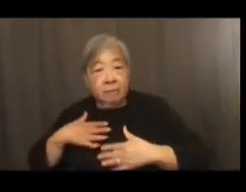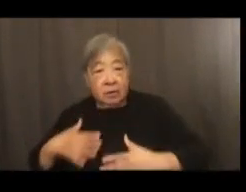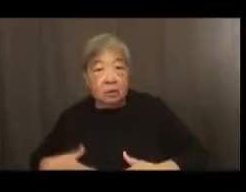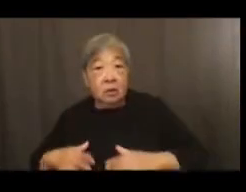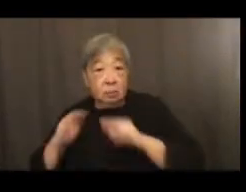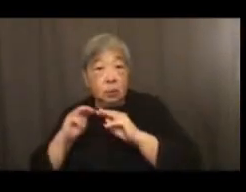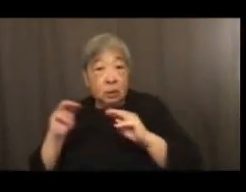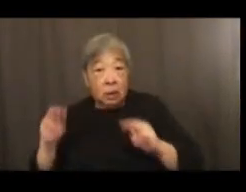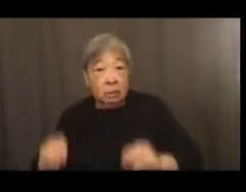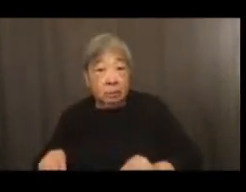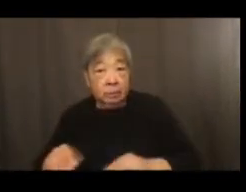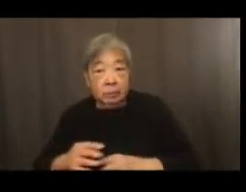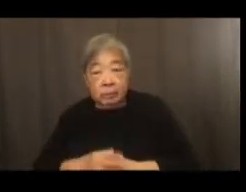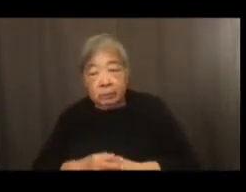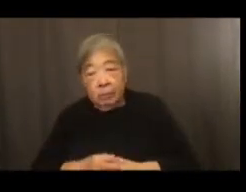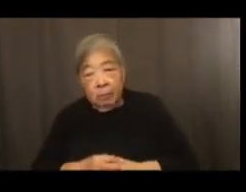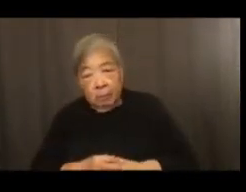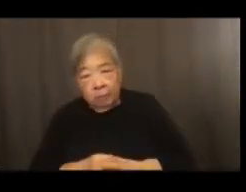Yeah.